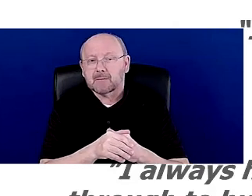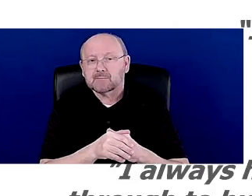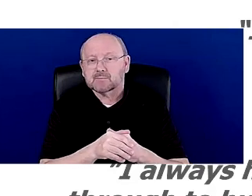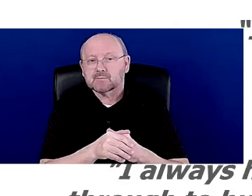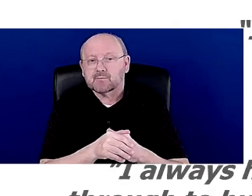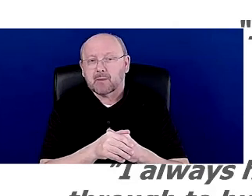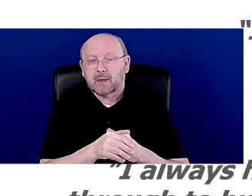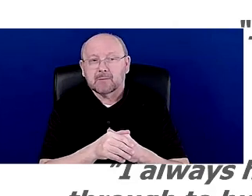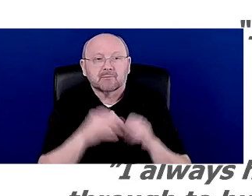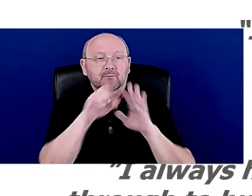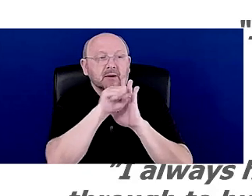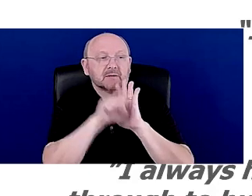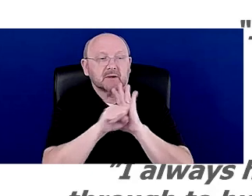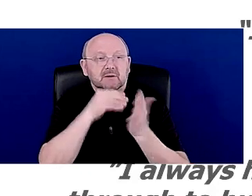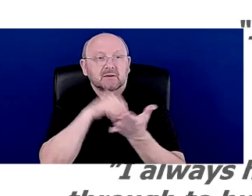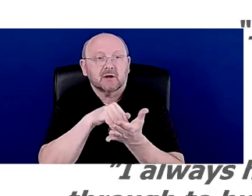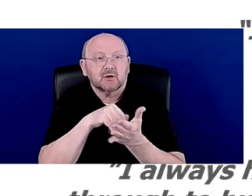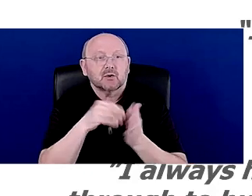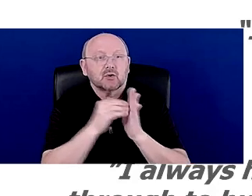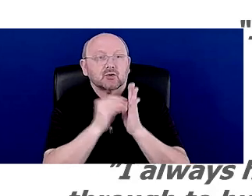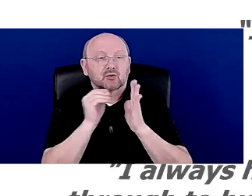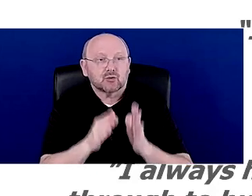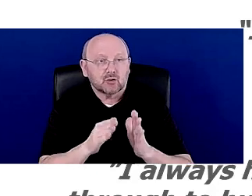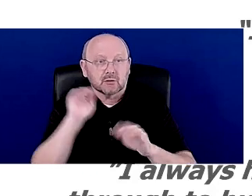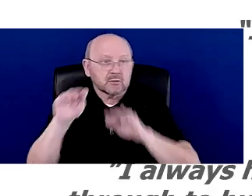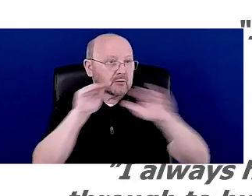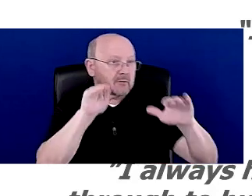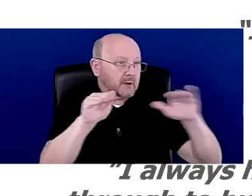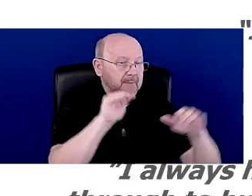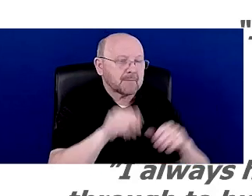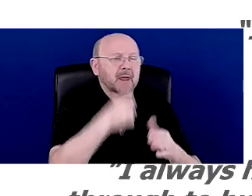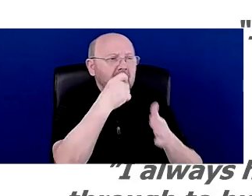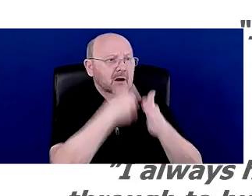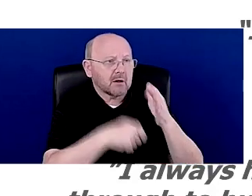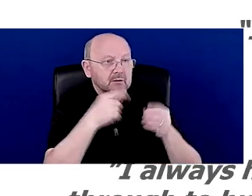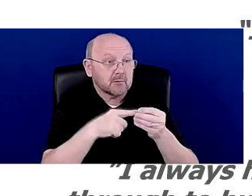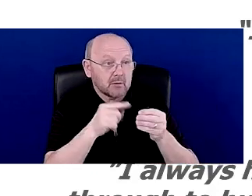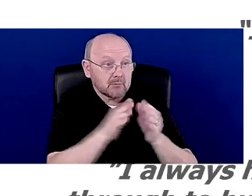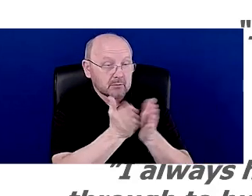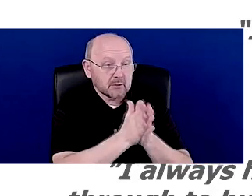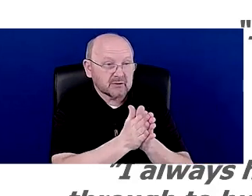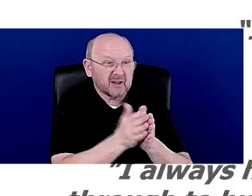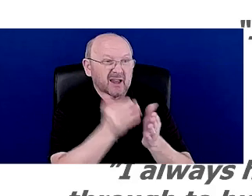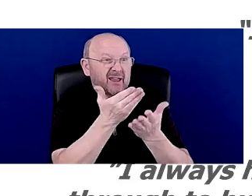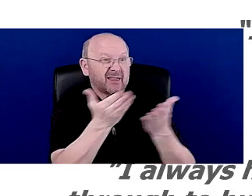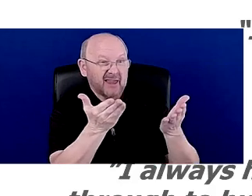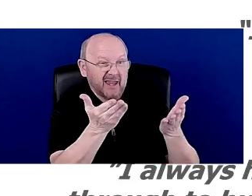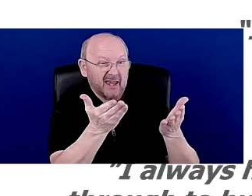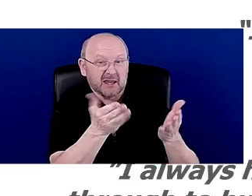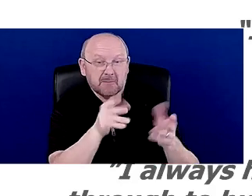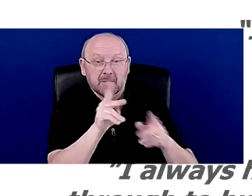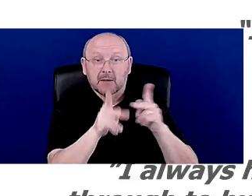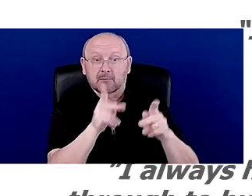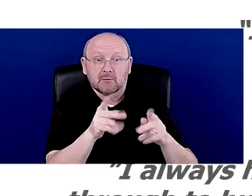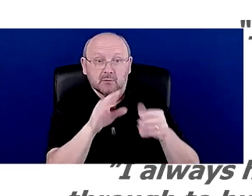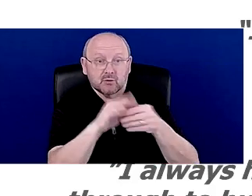student survey that asked about the cost of textbooks. These are the comments, just open-ended comments. Just what